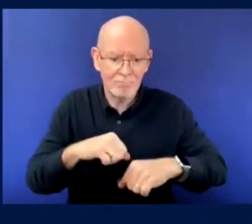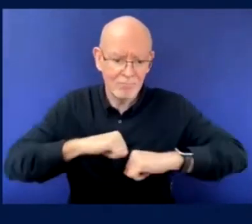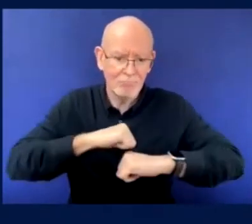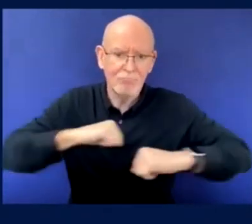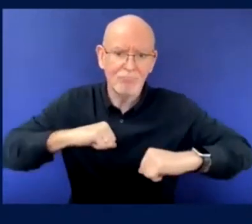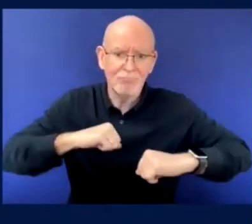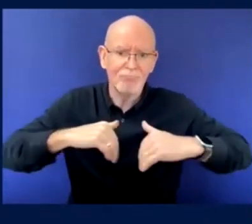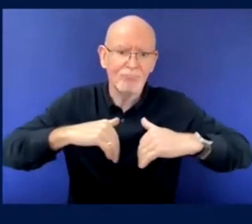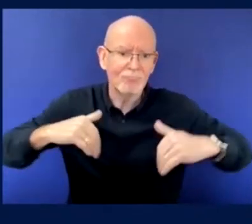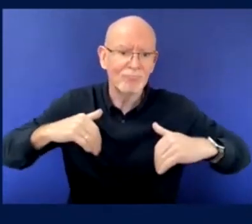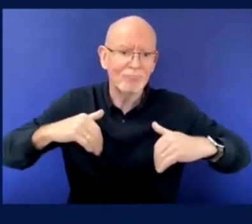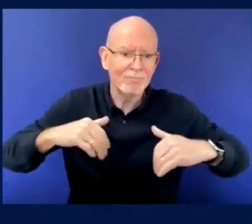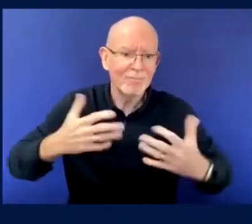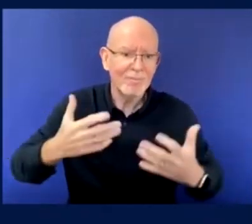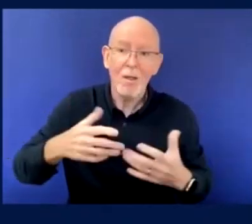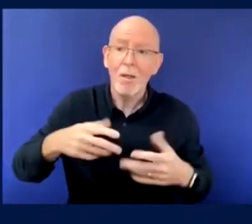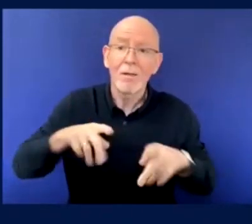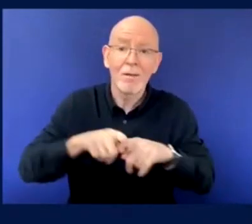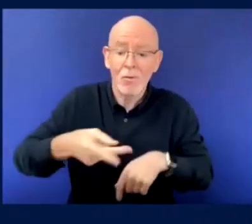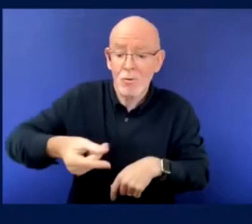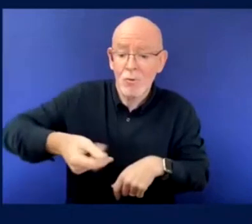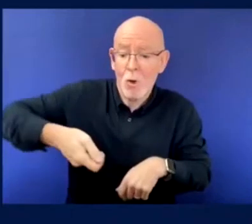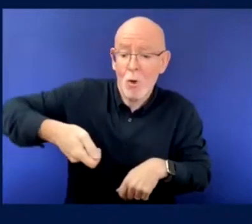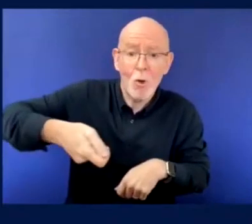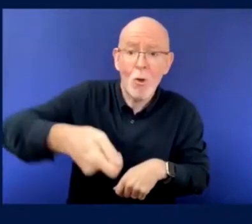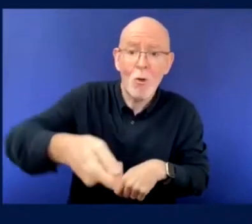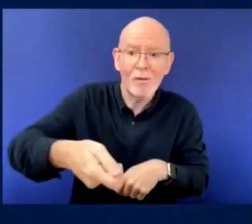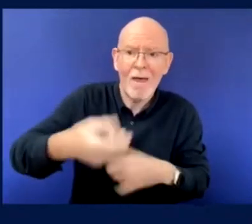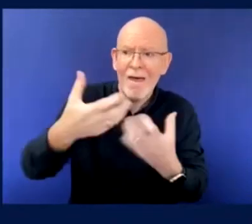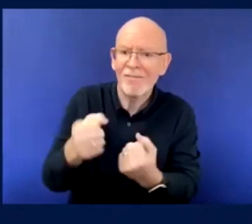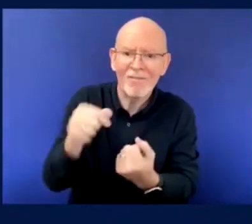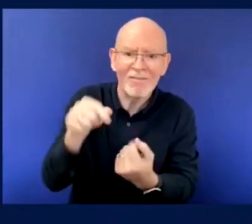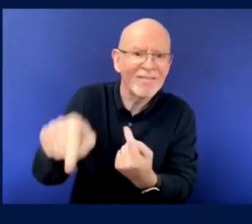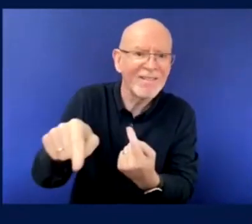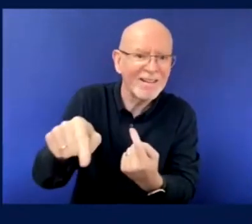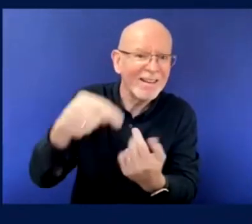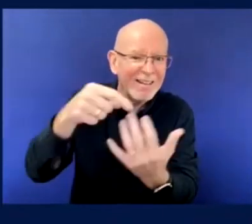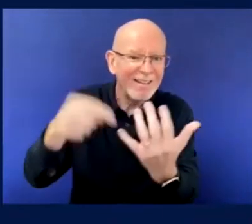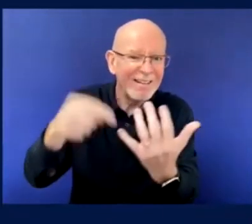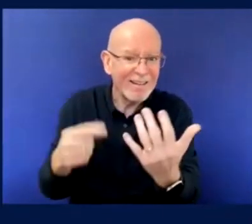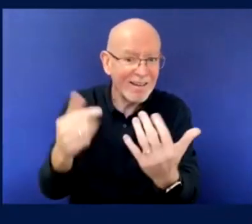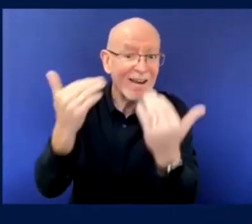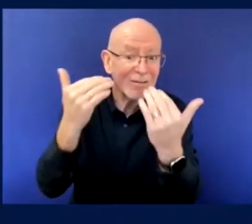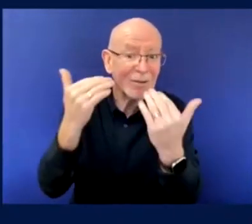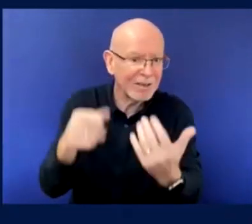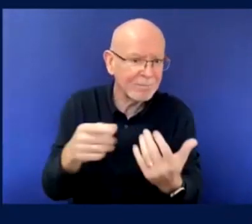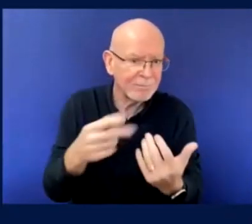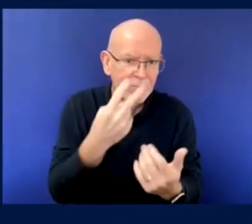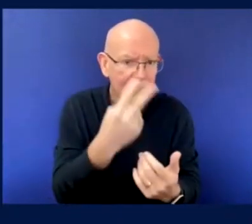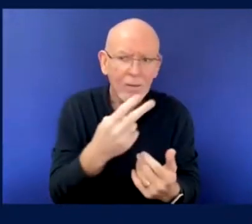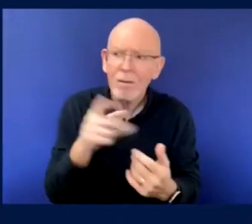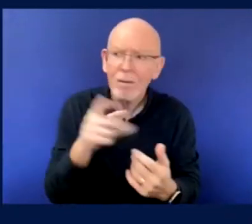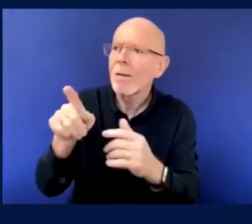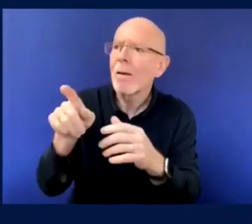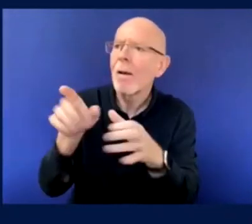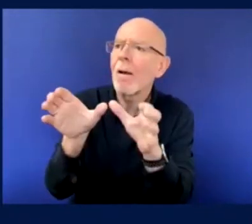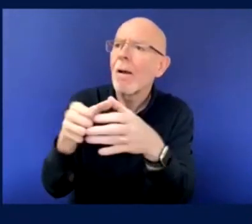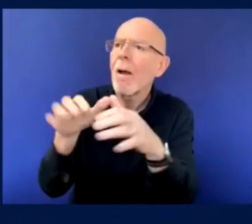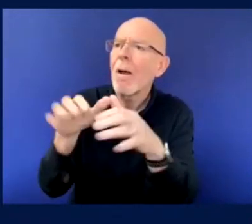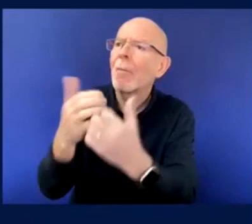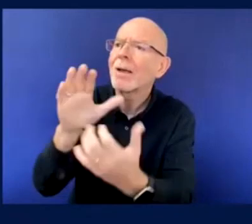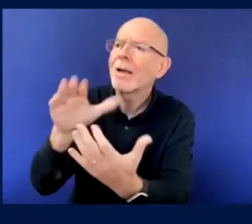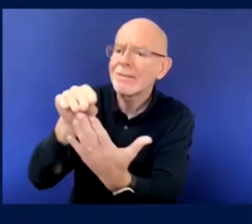you know, the next time we're playing away at that ground, I'll go, you know, so that makes a huge difference. Great. Thanks, John.